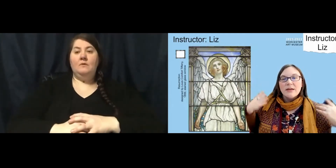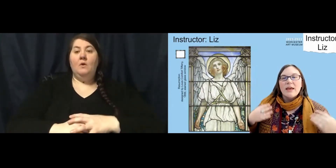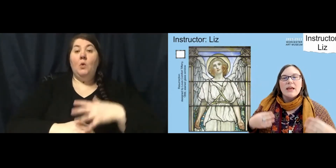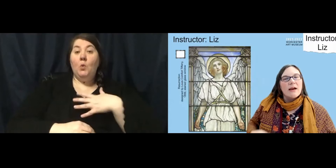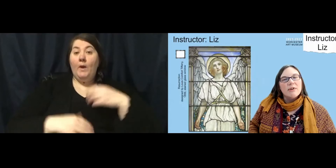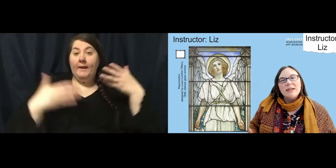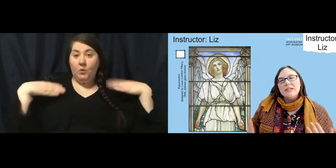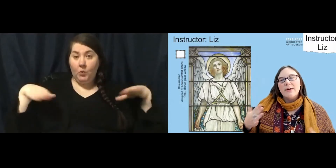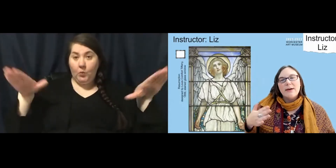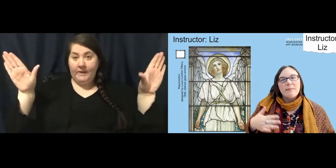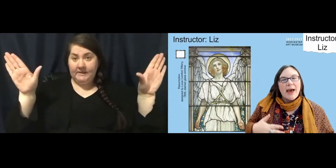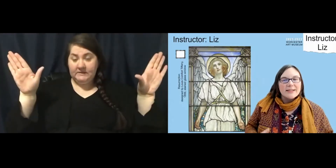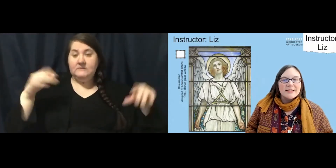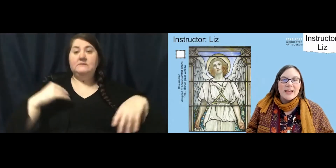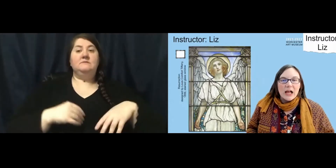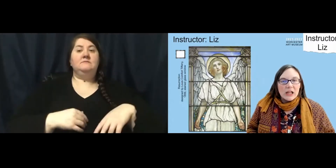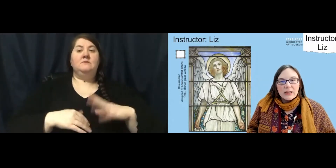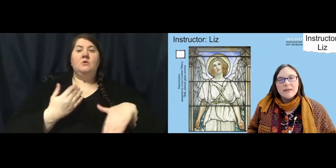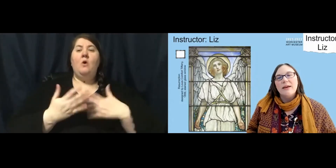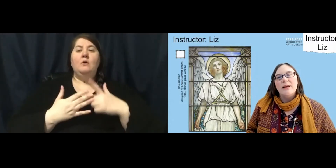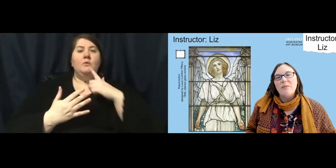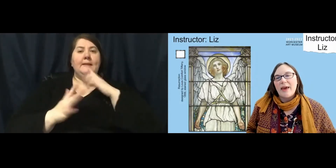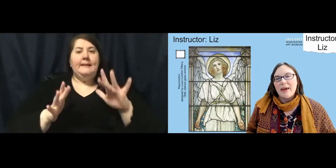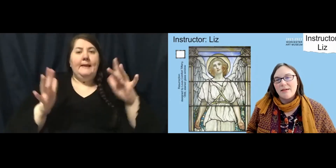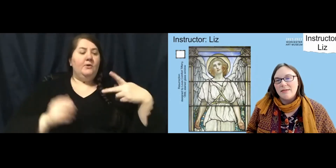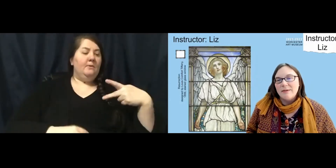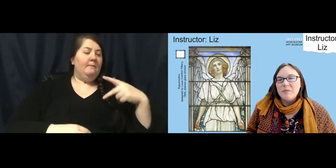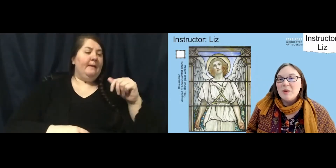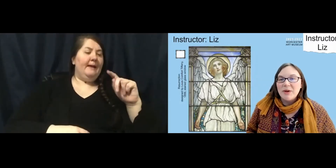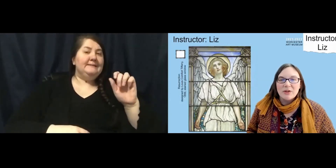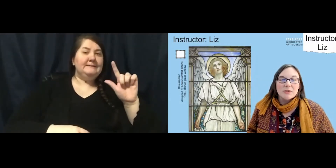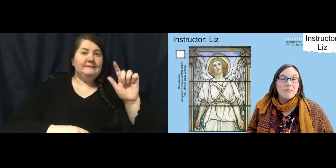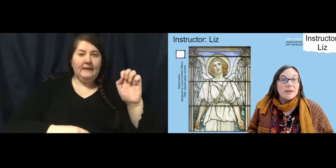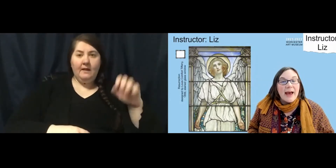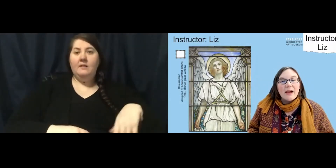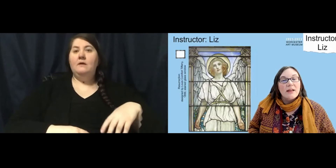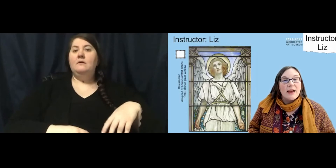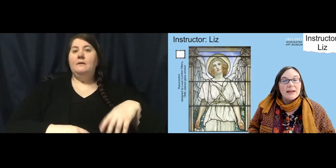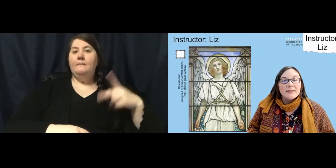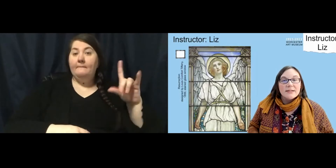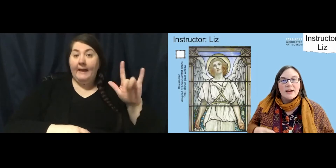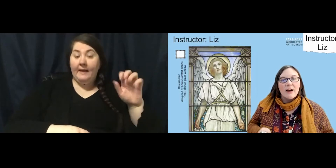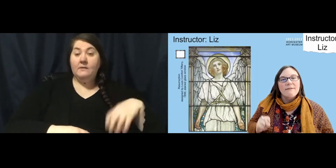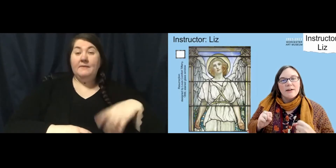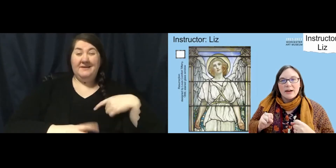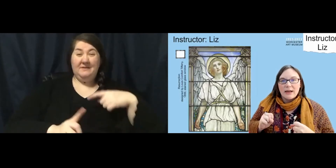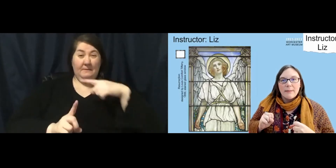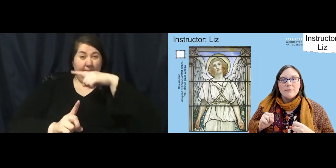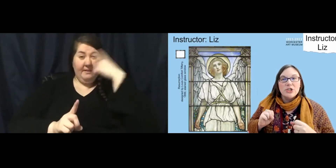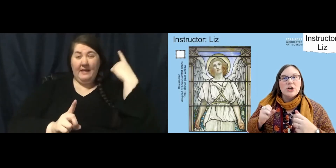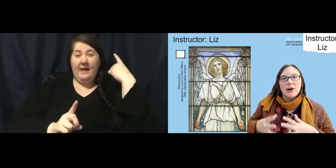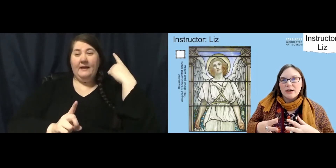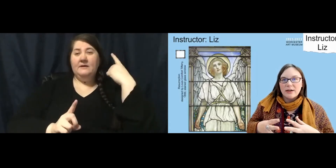and everything's very pastel and pale, but those black lines are very